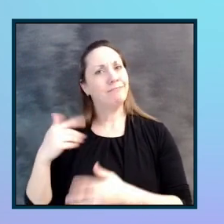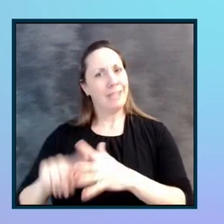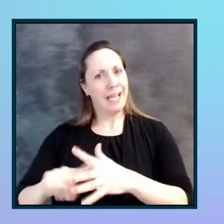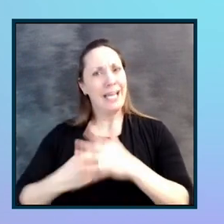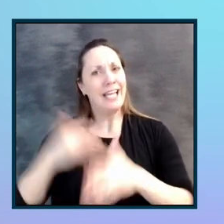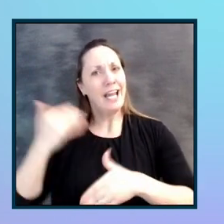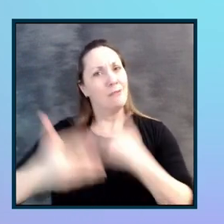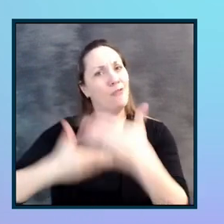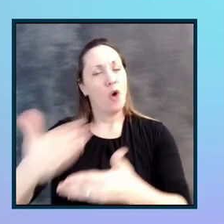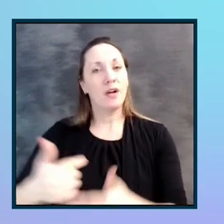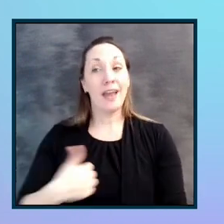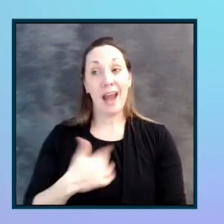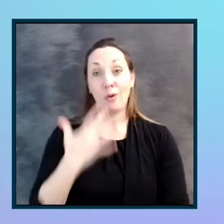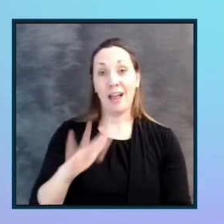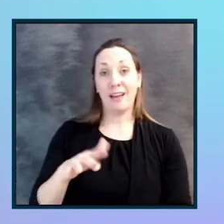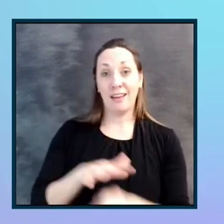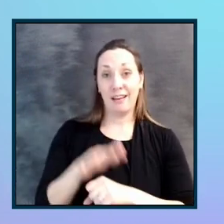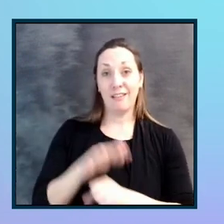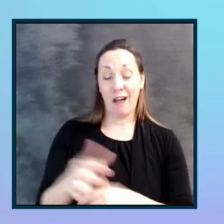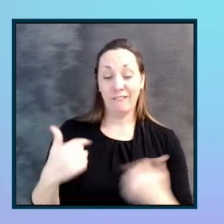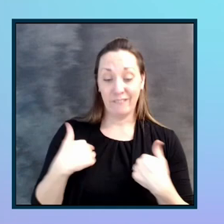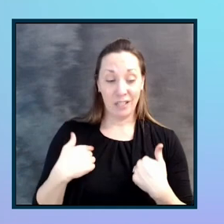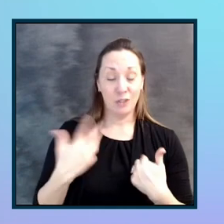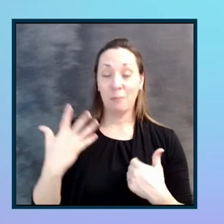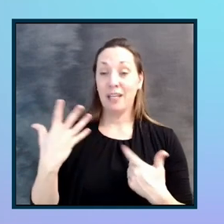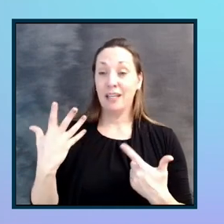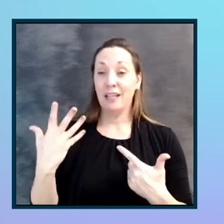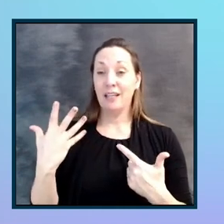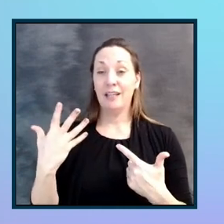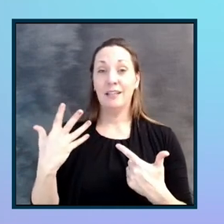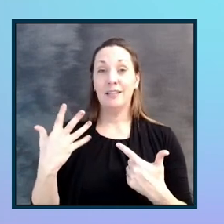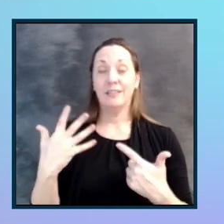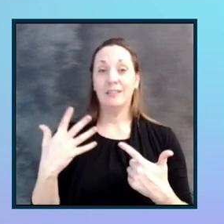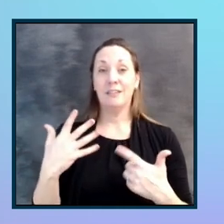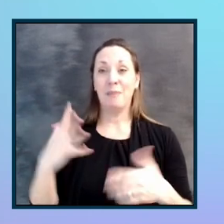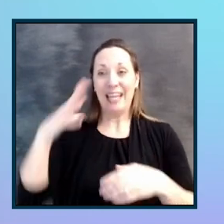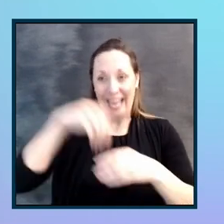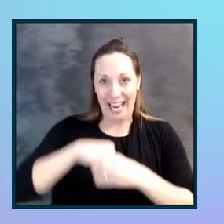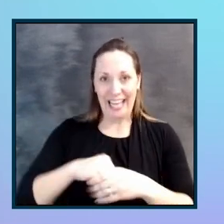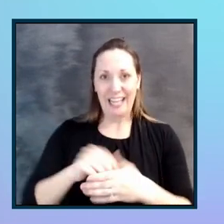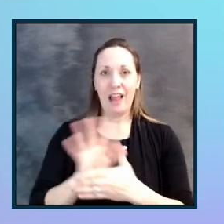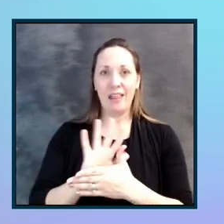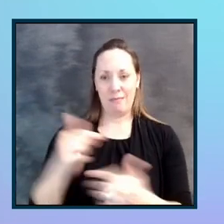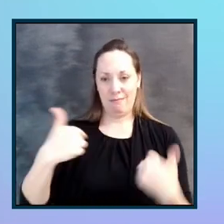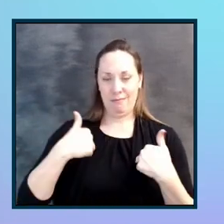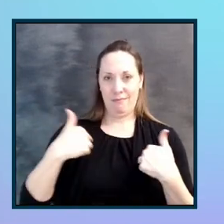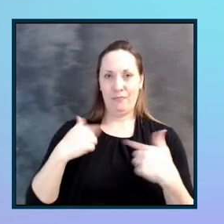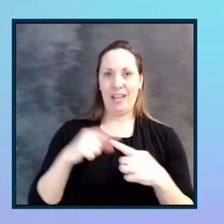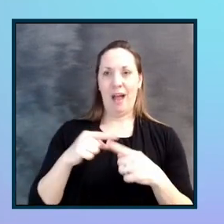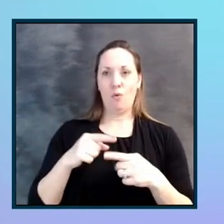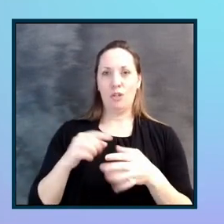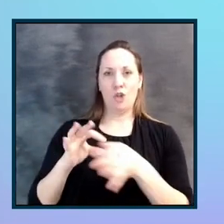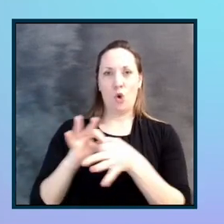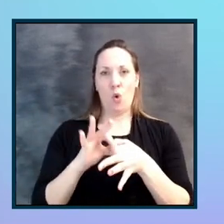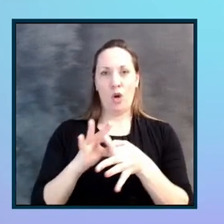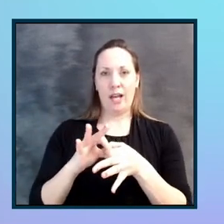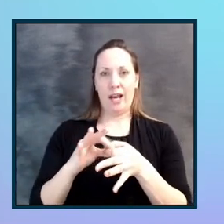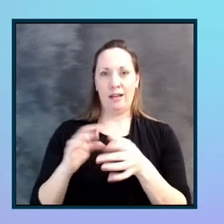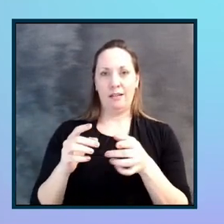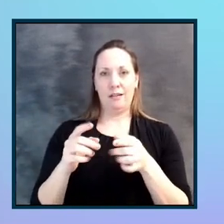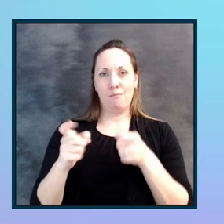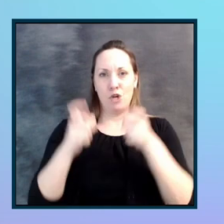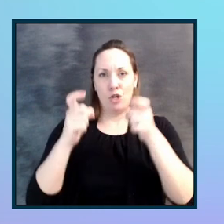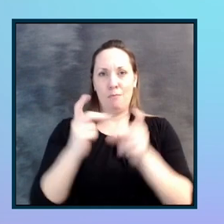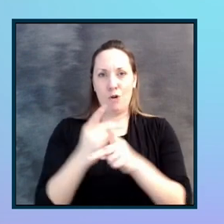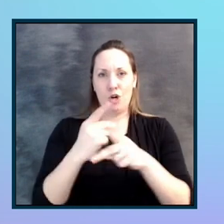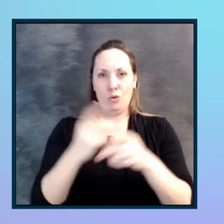and everything. And I was fortunate enough to be, uh, along with being in the document shows, the coordinating producers. So I guess that means